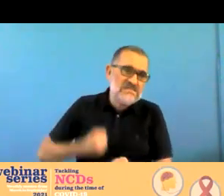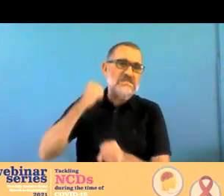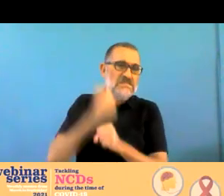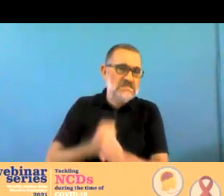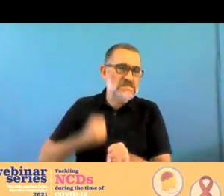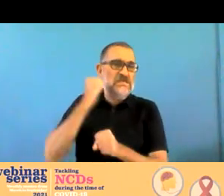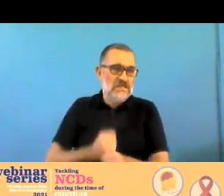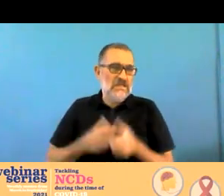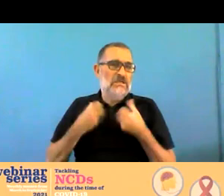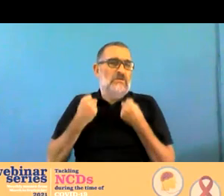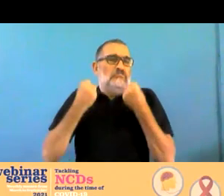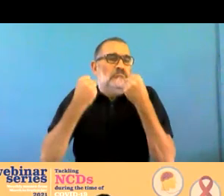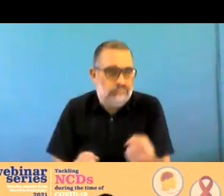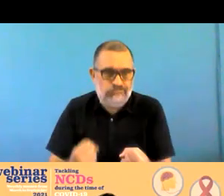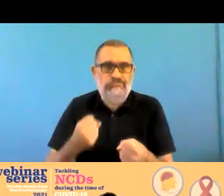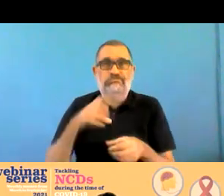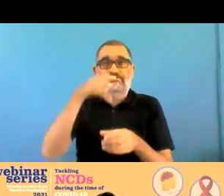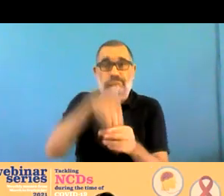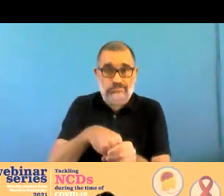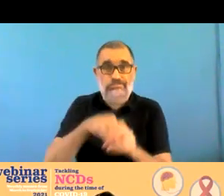last april the